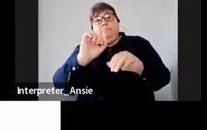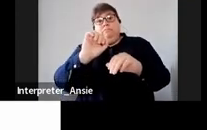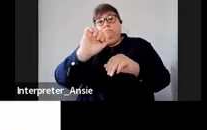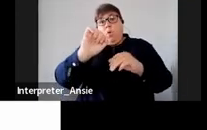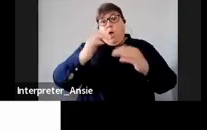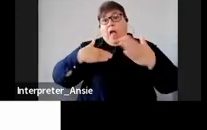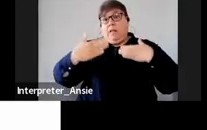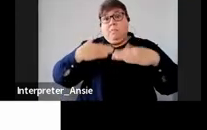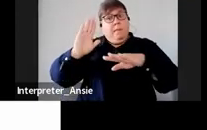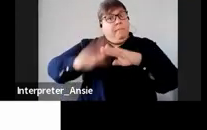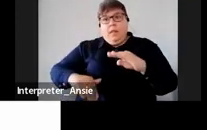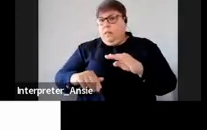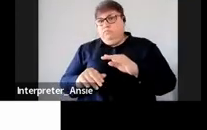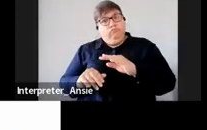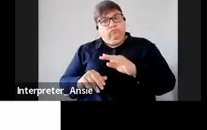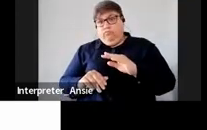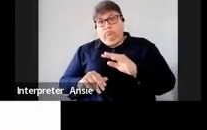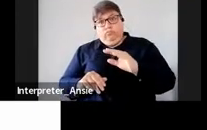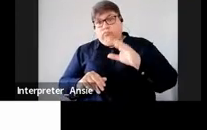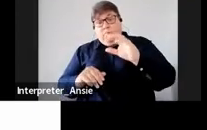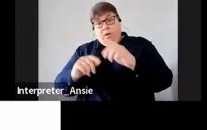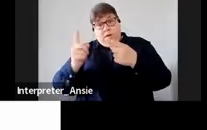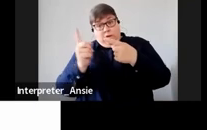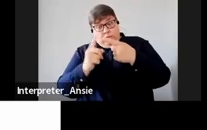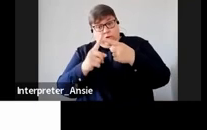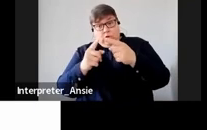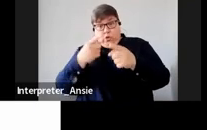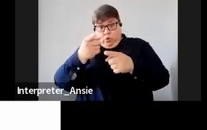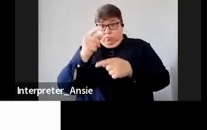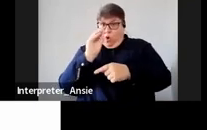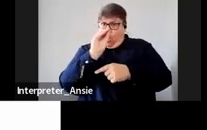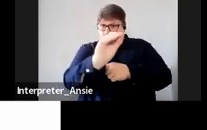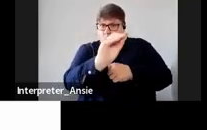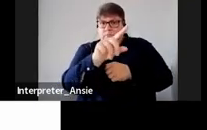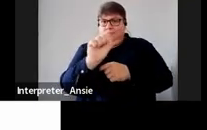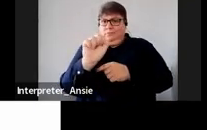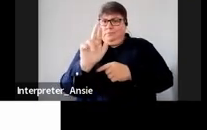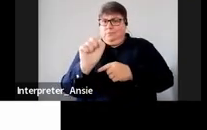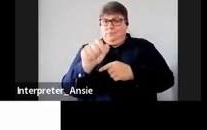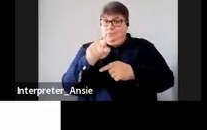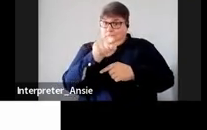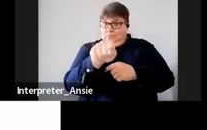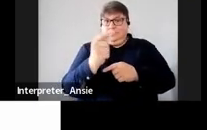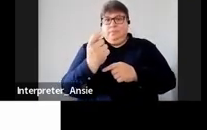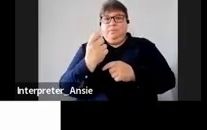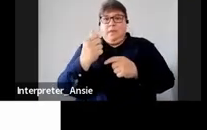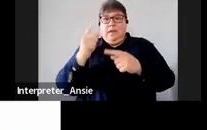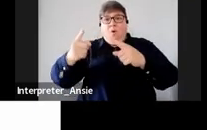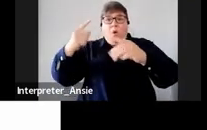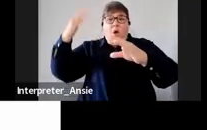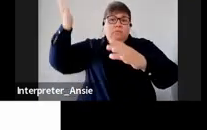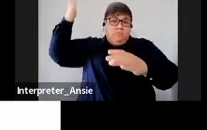penalties on you first thing first what you do you submit your tax returns all those outstanding returns